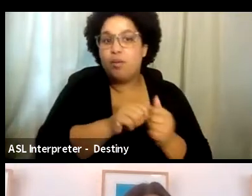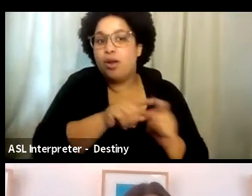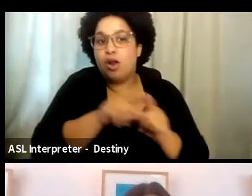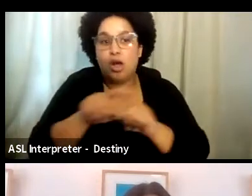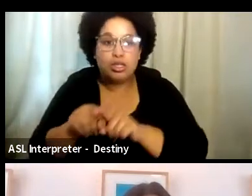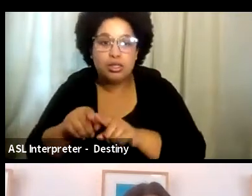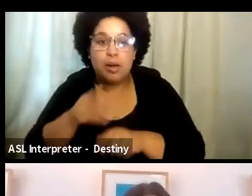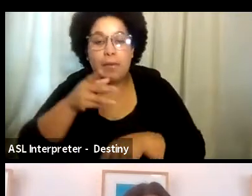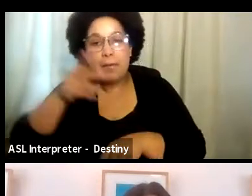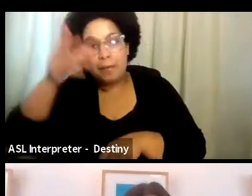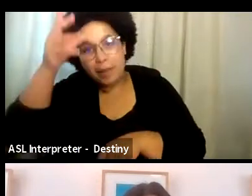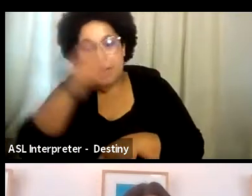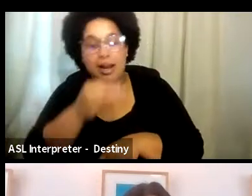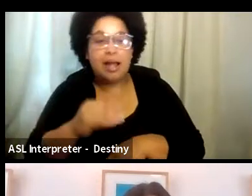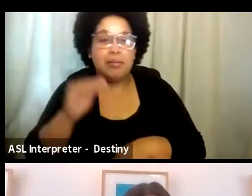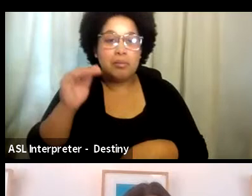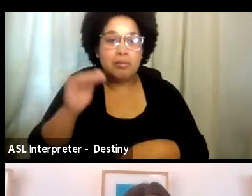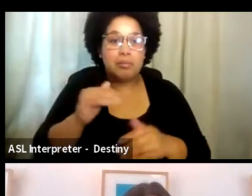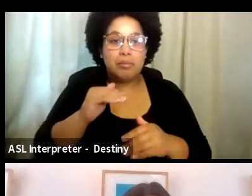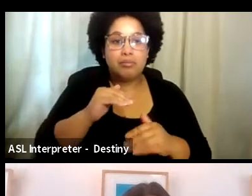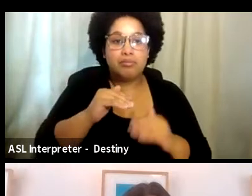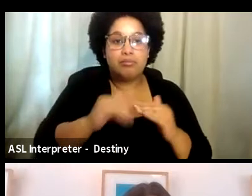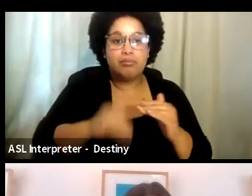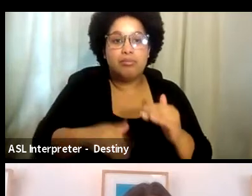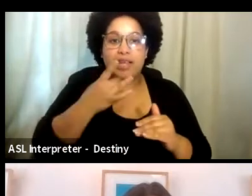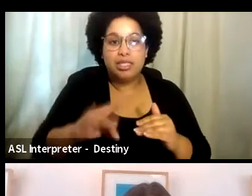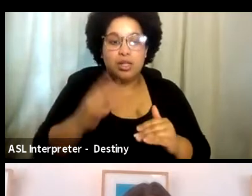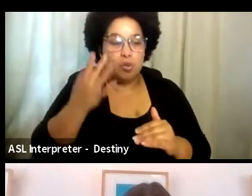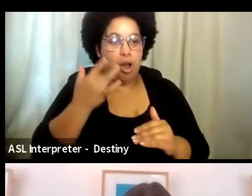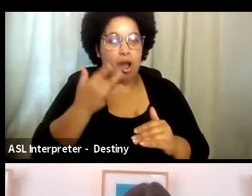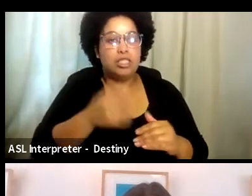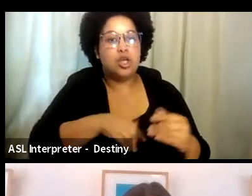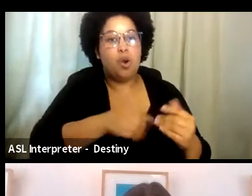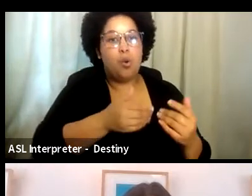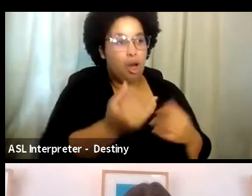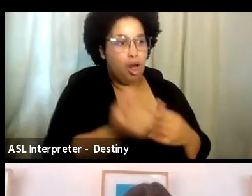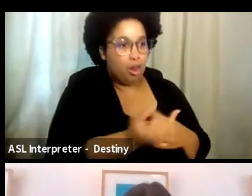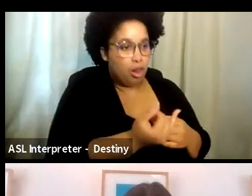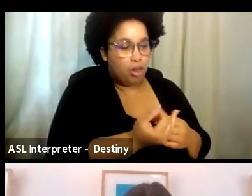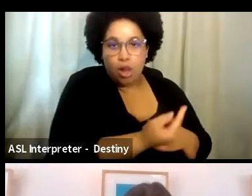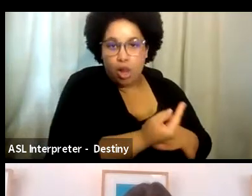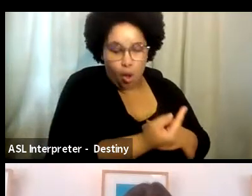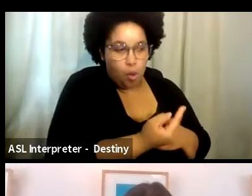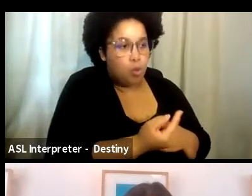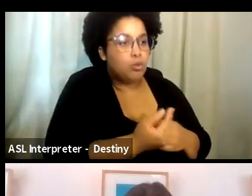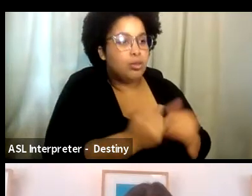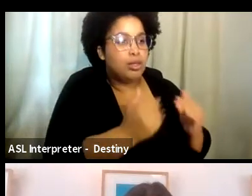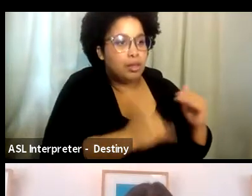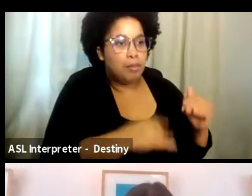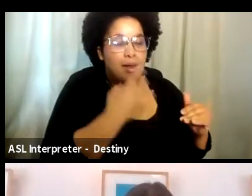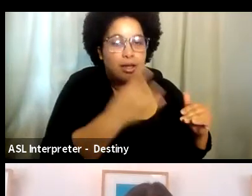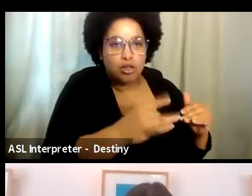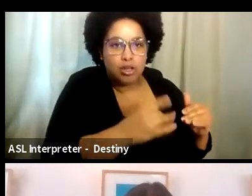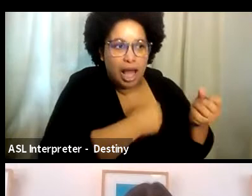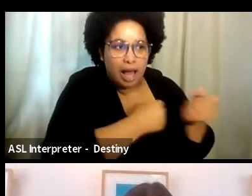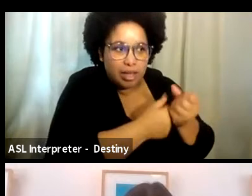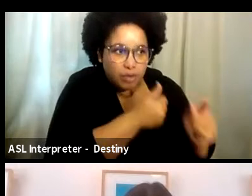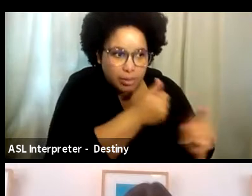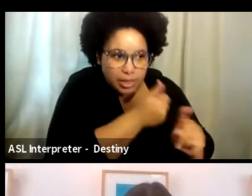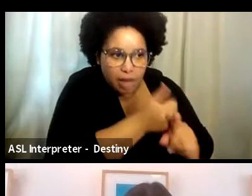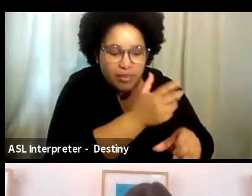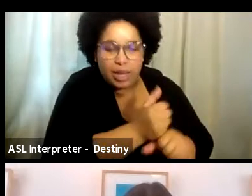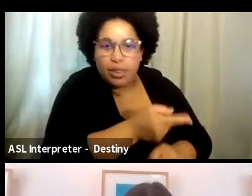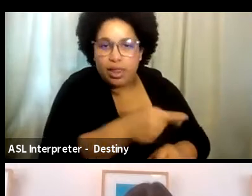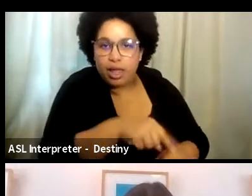parent and minor and also the minor on their own, just so that they're able to advocate for themselves and they're able to really get exactly what they want,